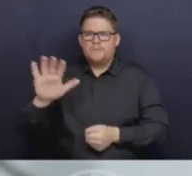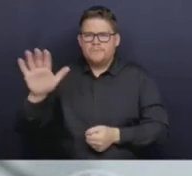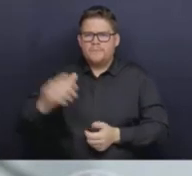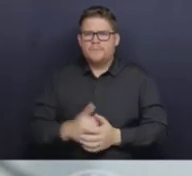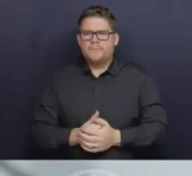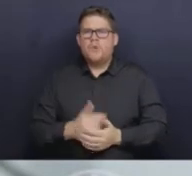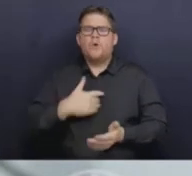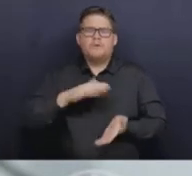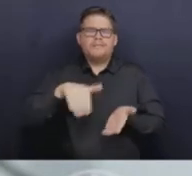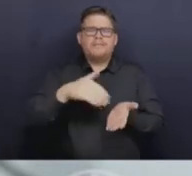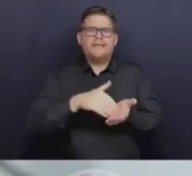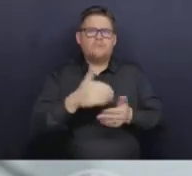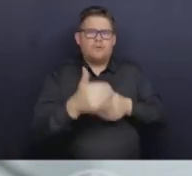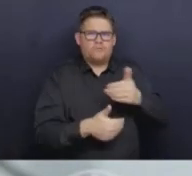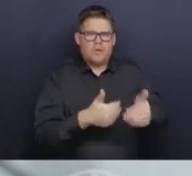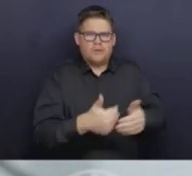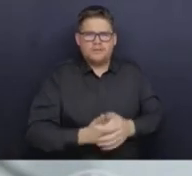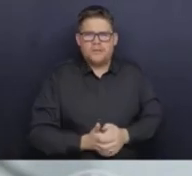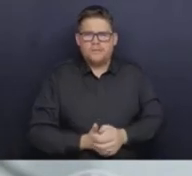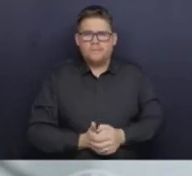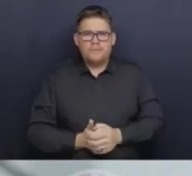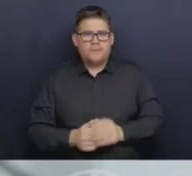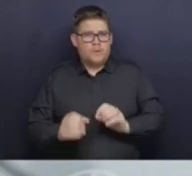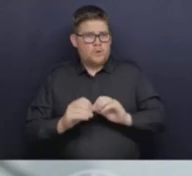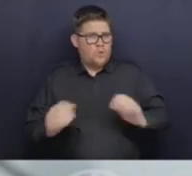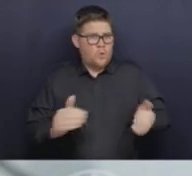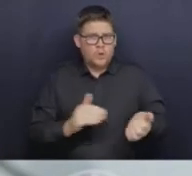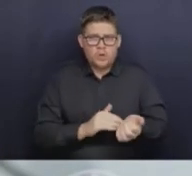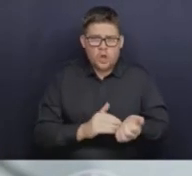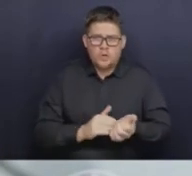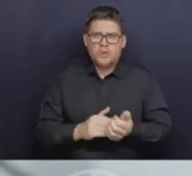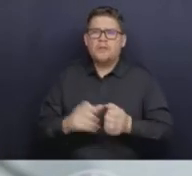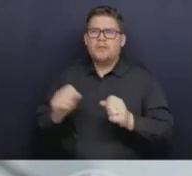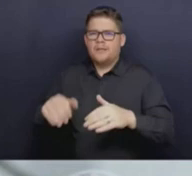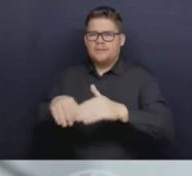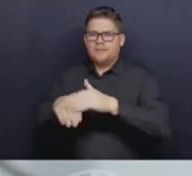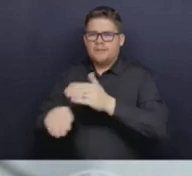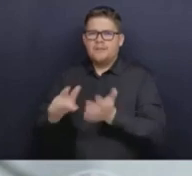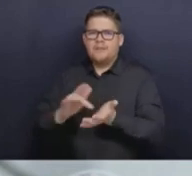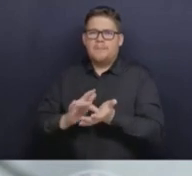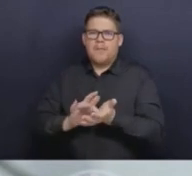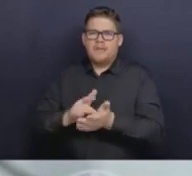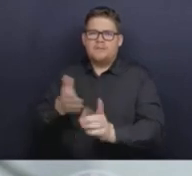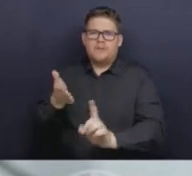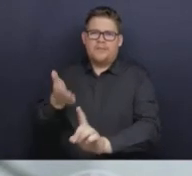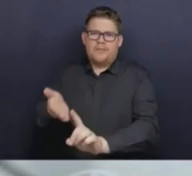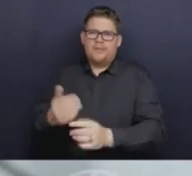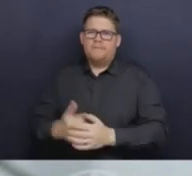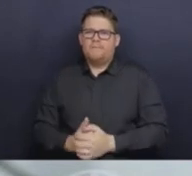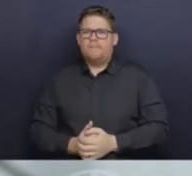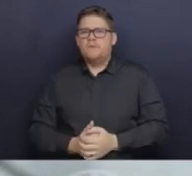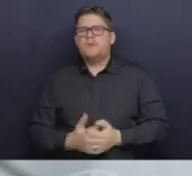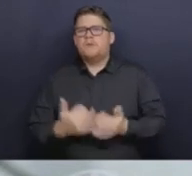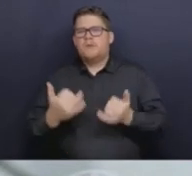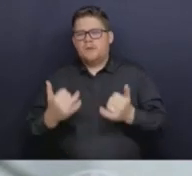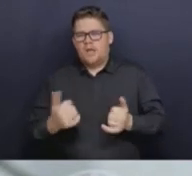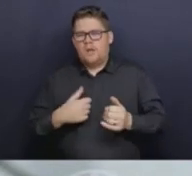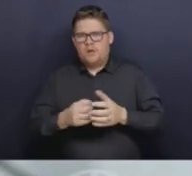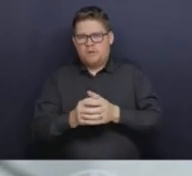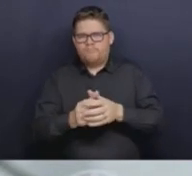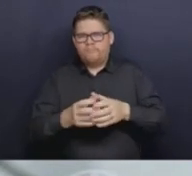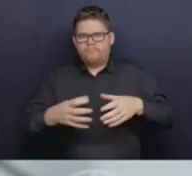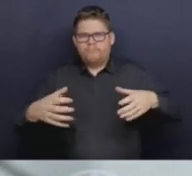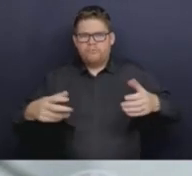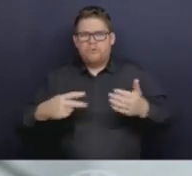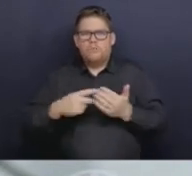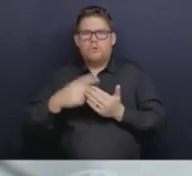didn't have a physician to be able to get access to it if they needed it. We've now expanded that quite a bit since about this summer.